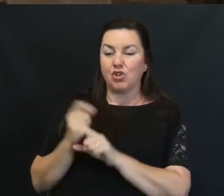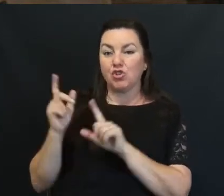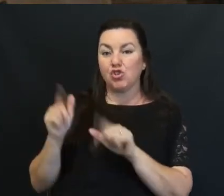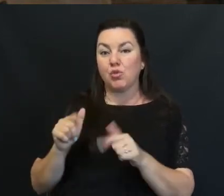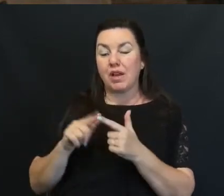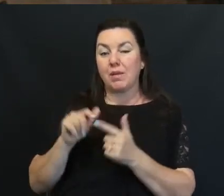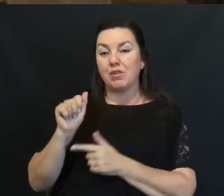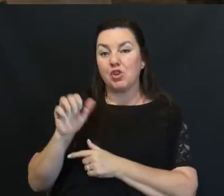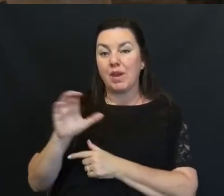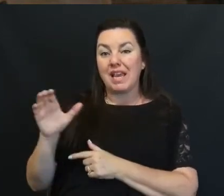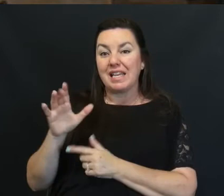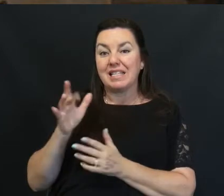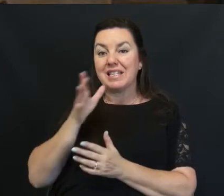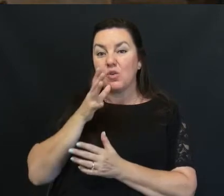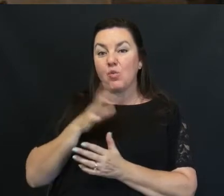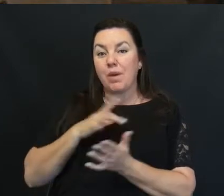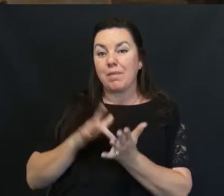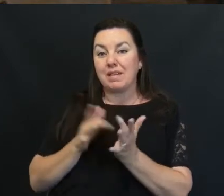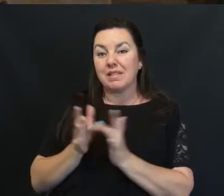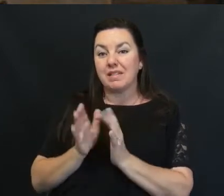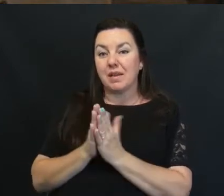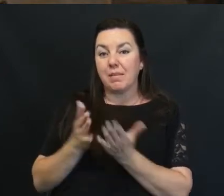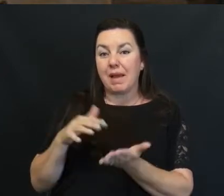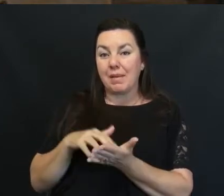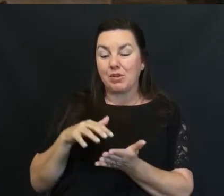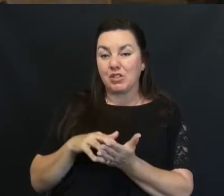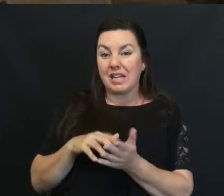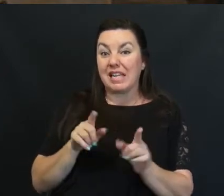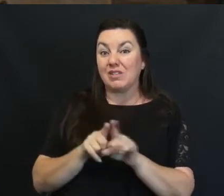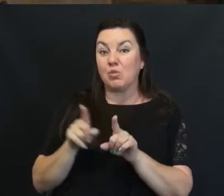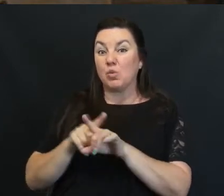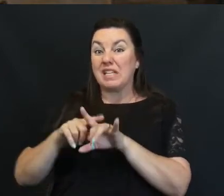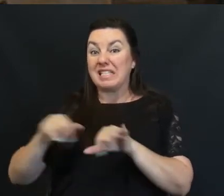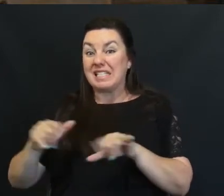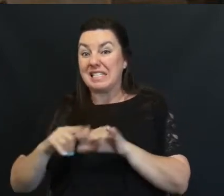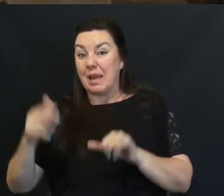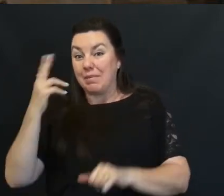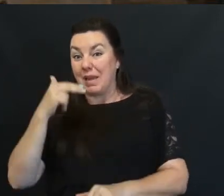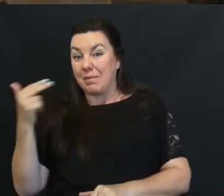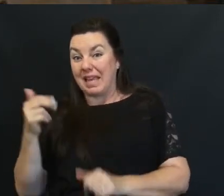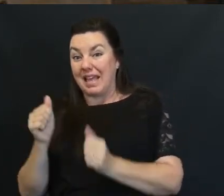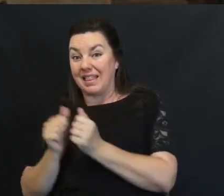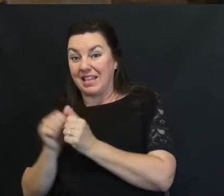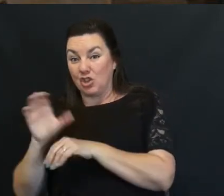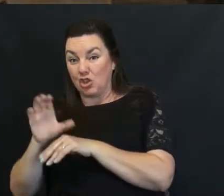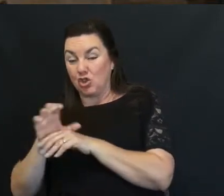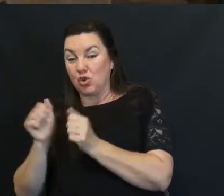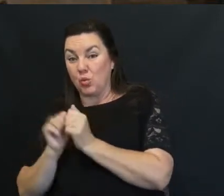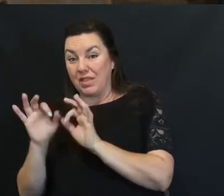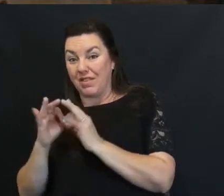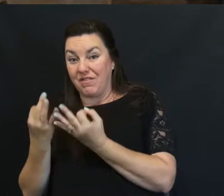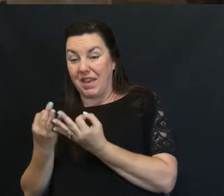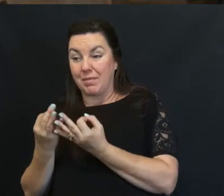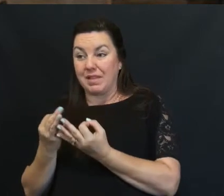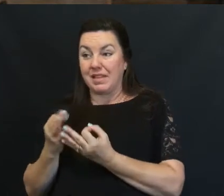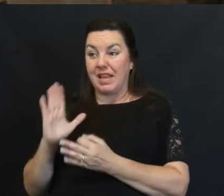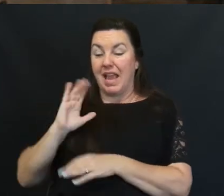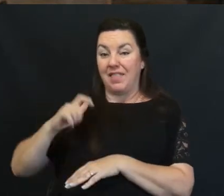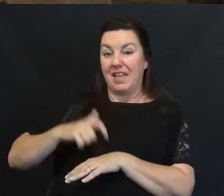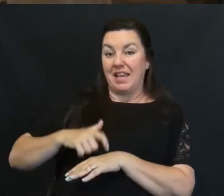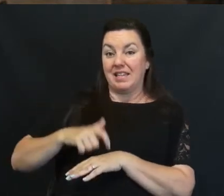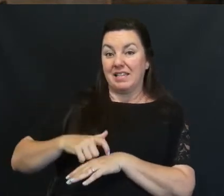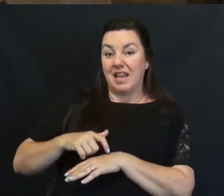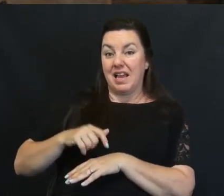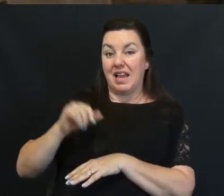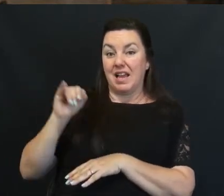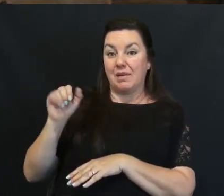the ACC Women's Bible study While attending The Catholic church With my family At that time Janet Derez Was the